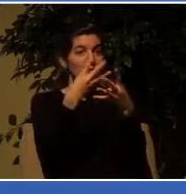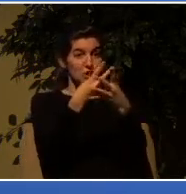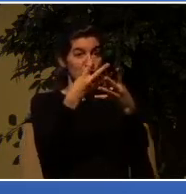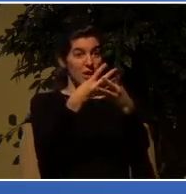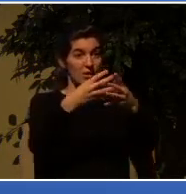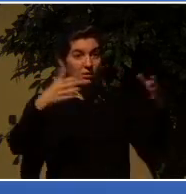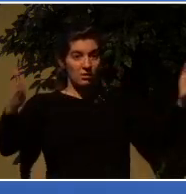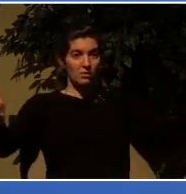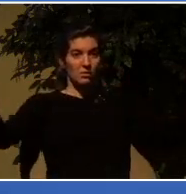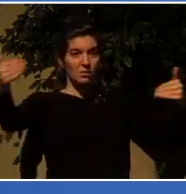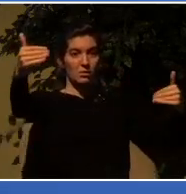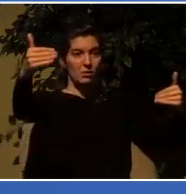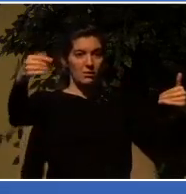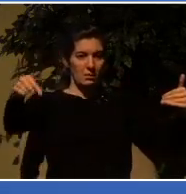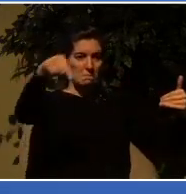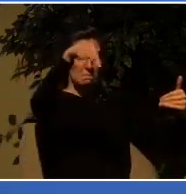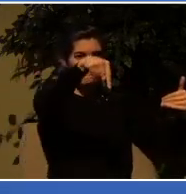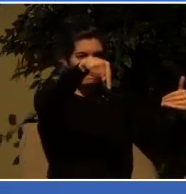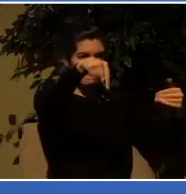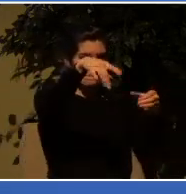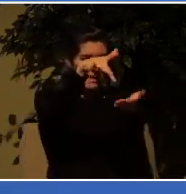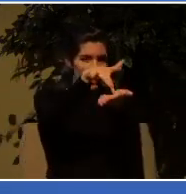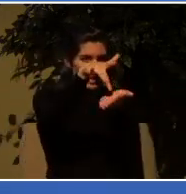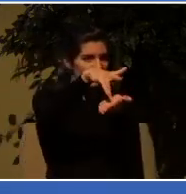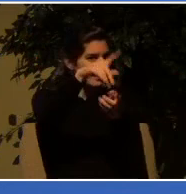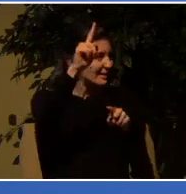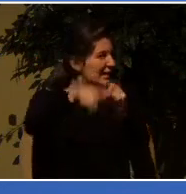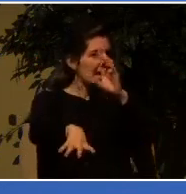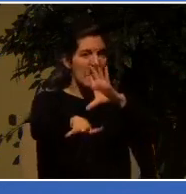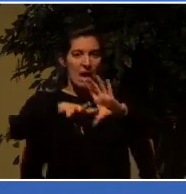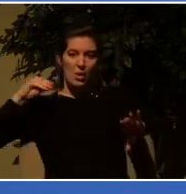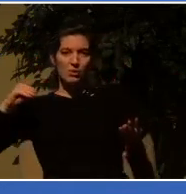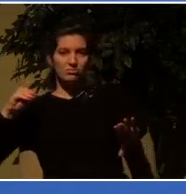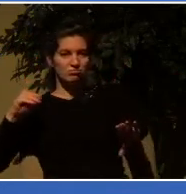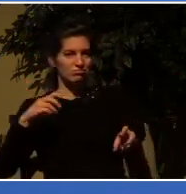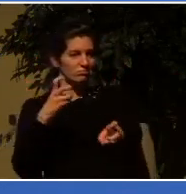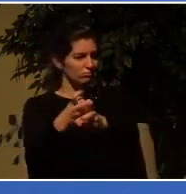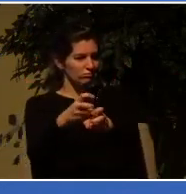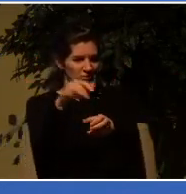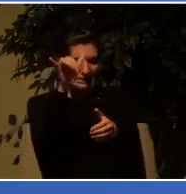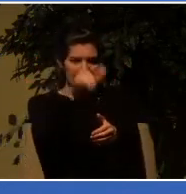cell block, chained to whatever you are,